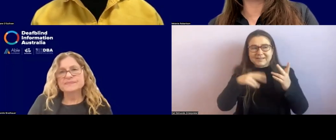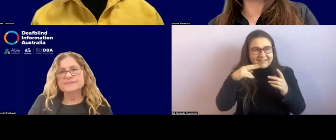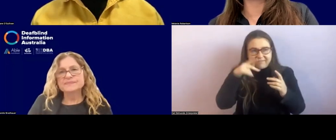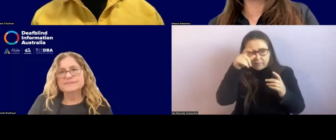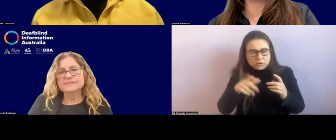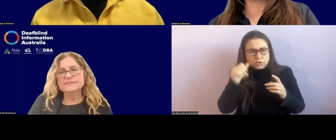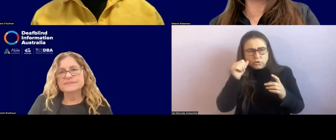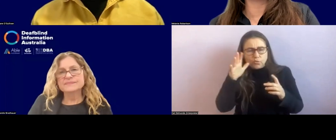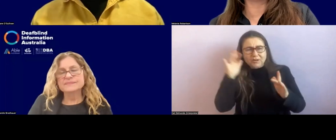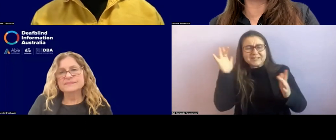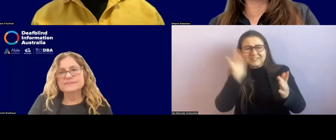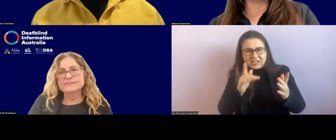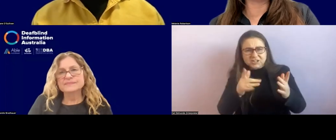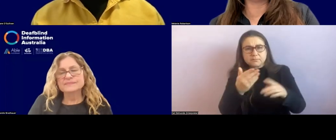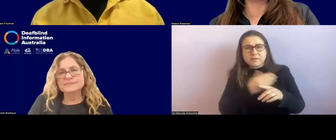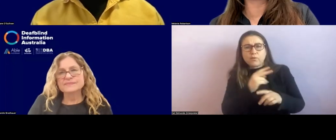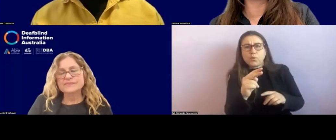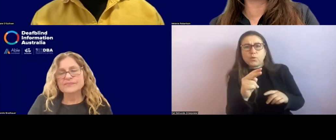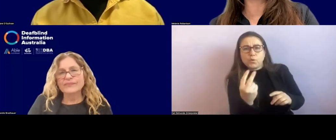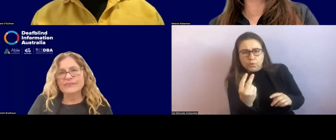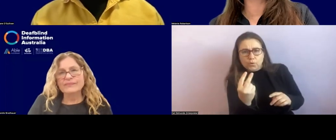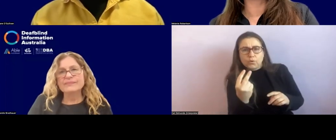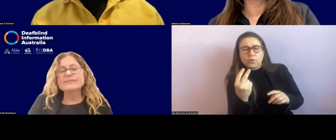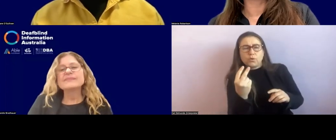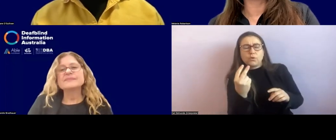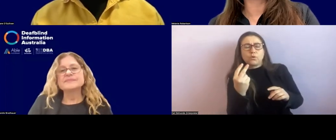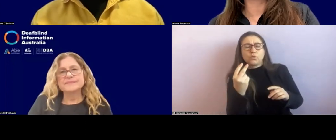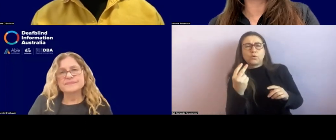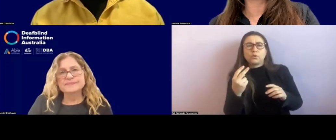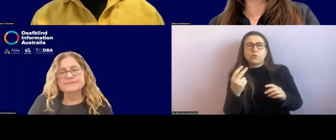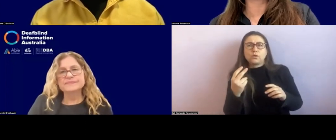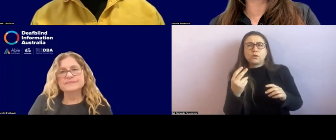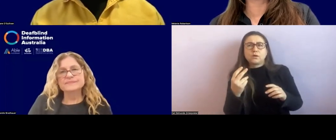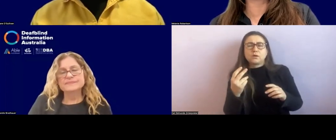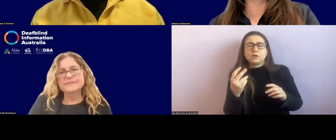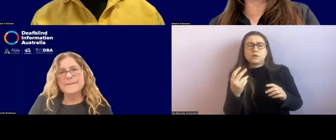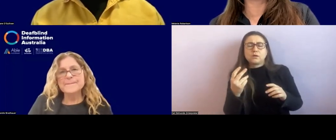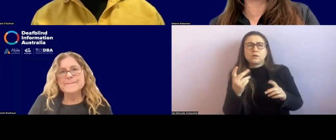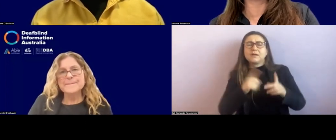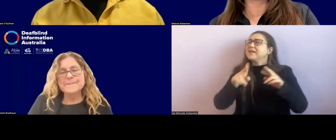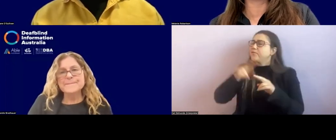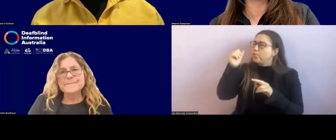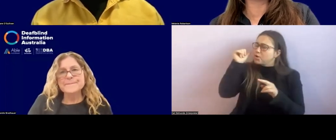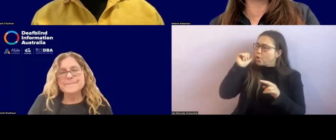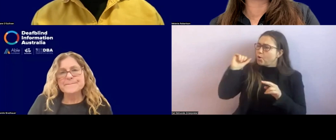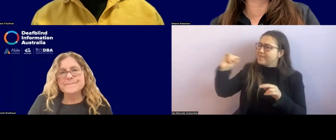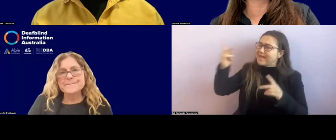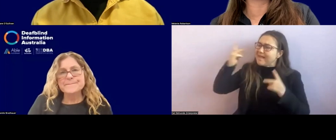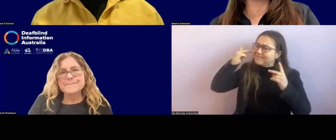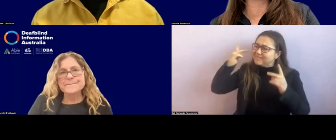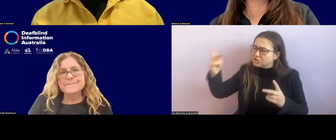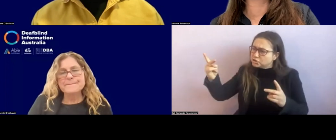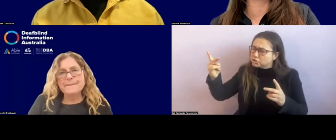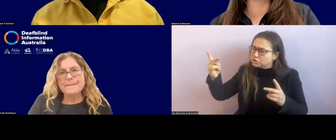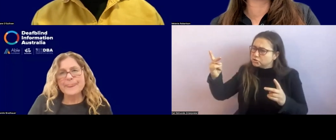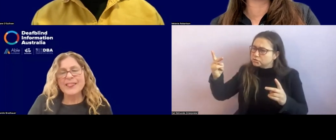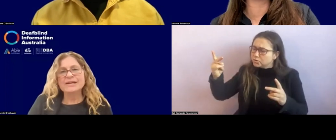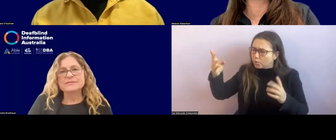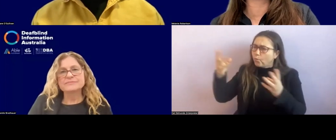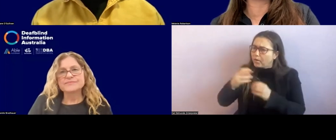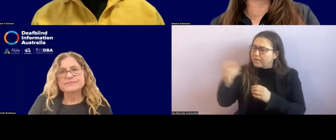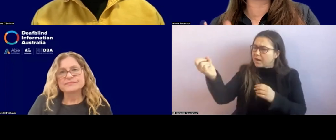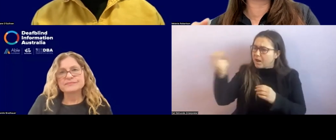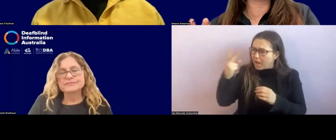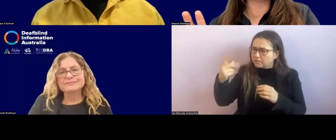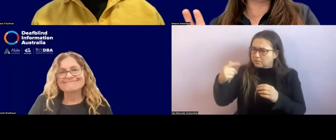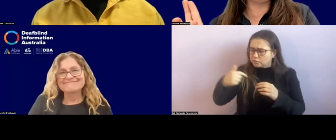Um, oh, and you're in this space. If we know the functional vision, awareness of light, do we move